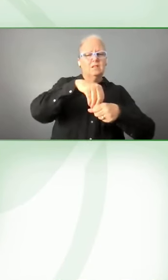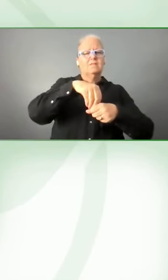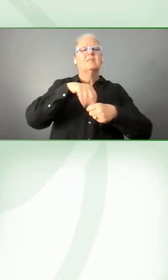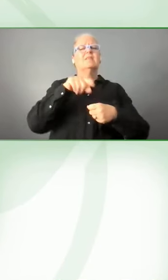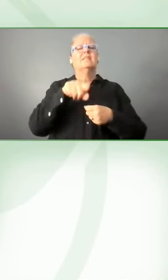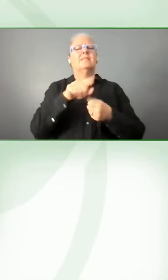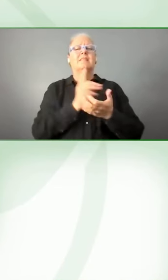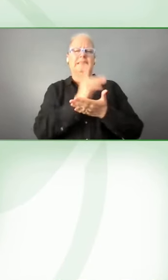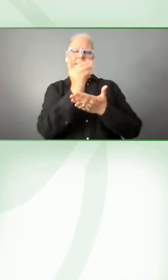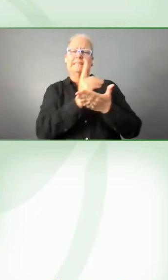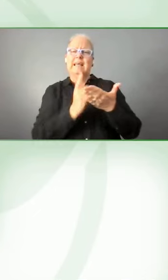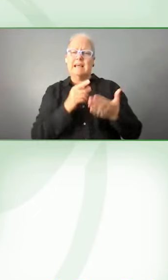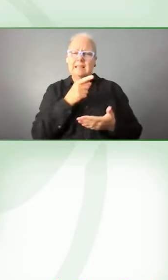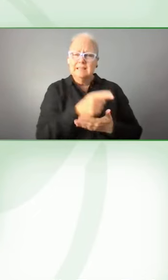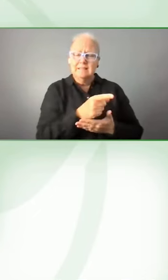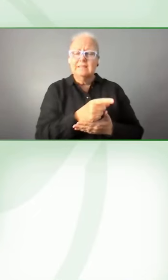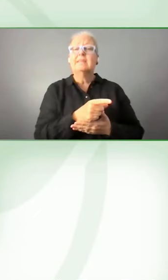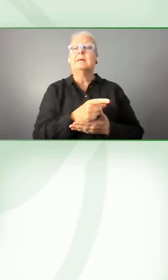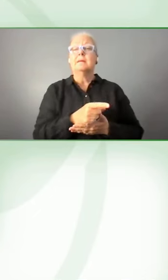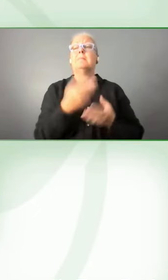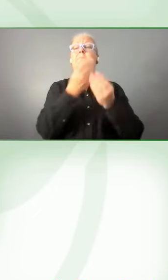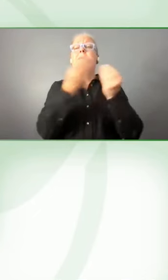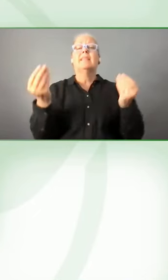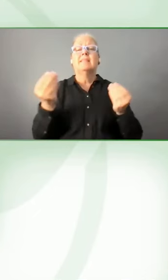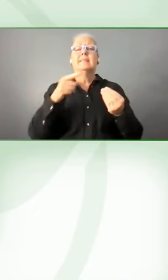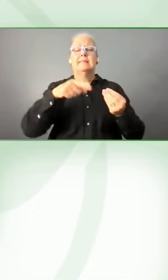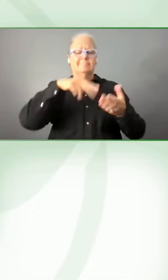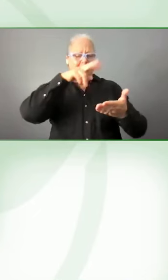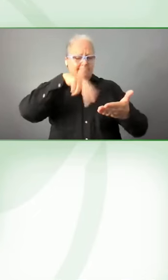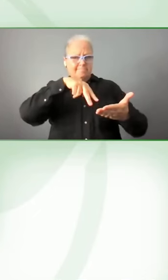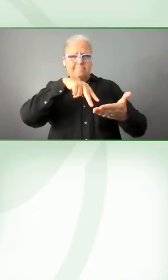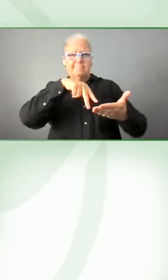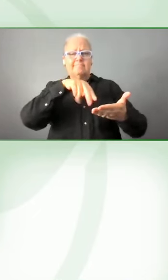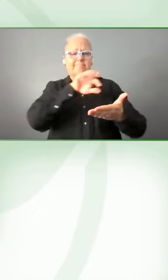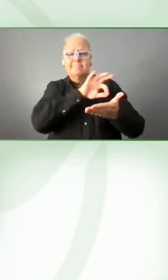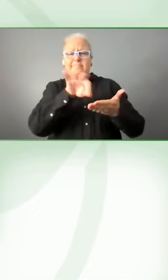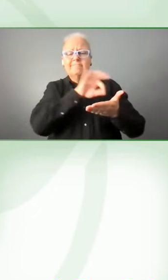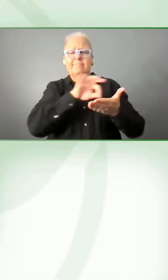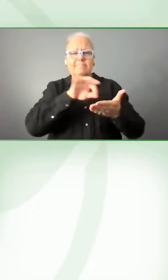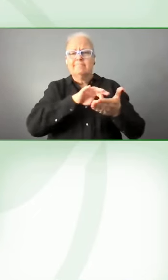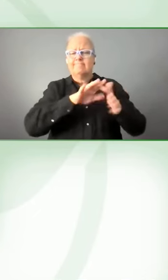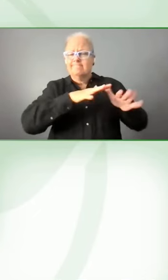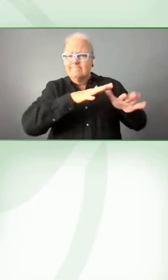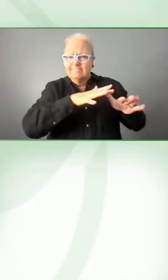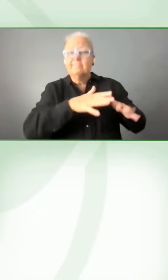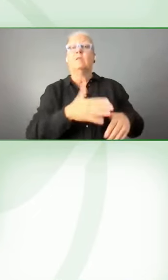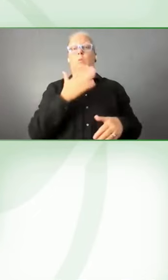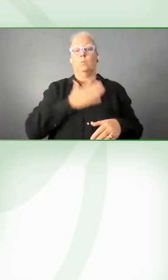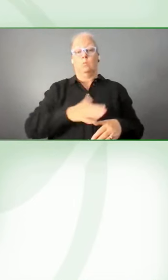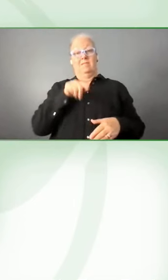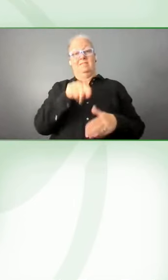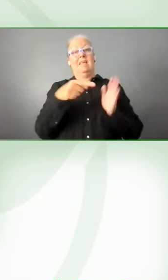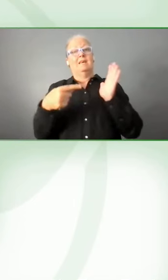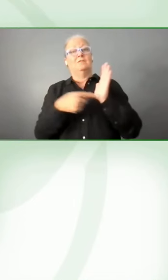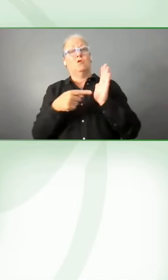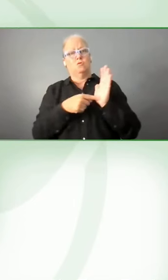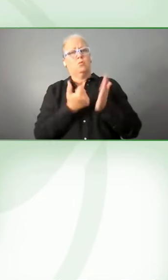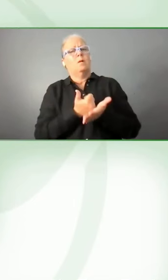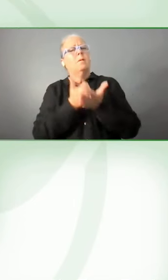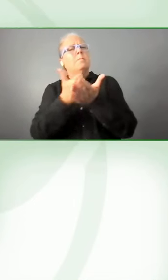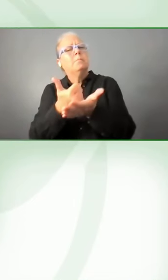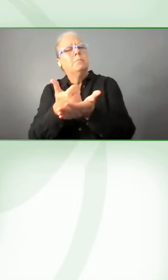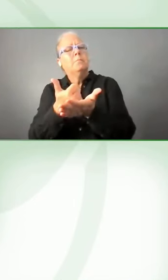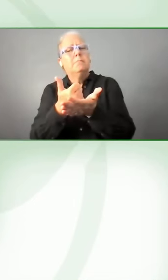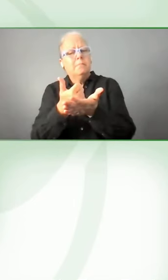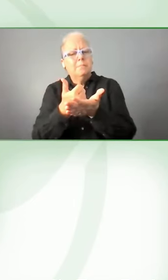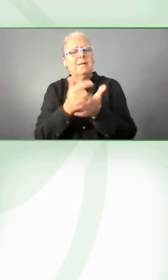literacy who are not being diagnosed with a learning disability as such, who would need this kind of technology. So the question is, how are you scaling it?